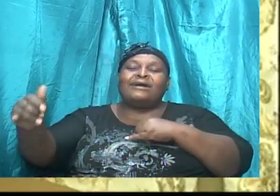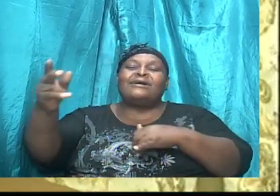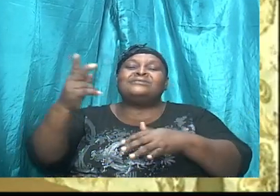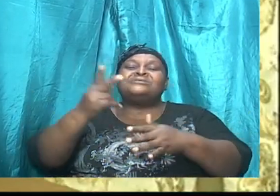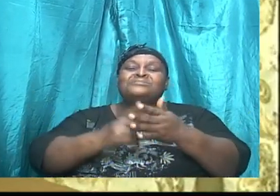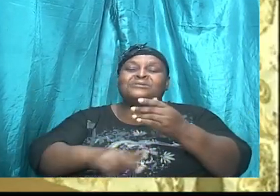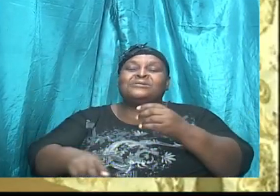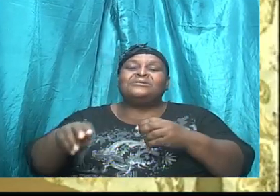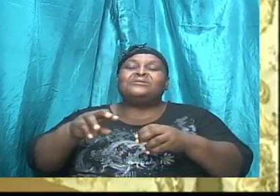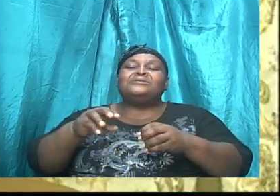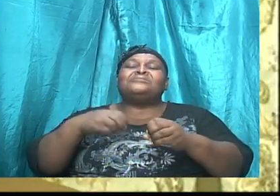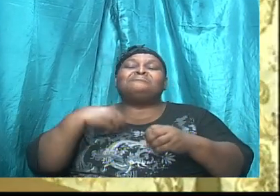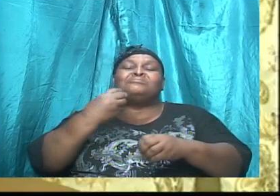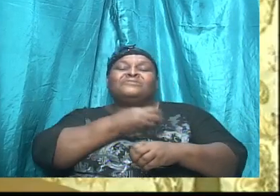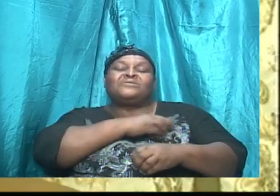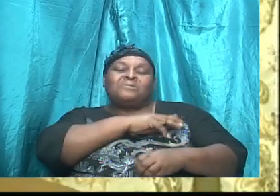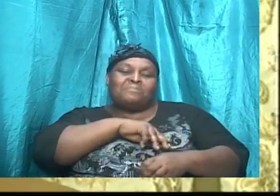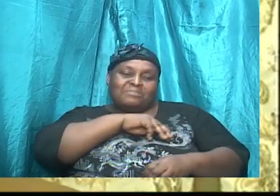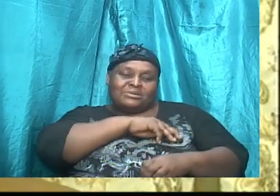missions convention.